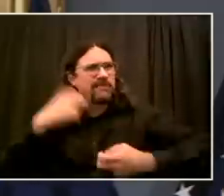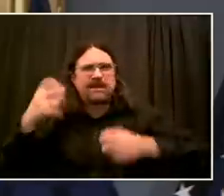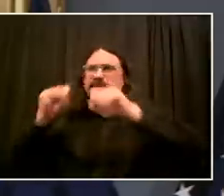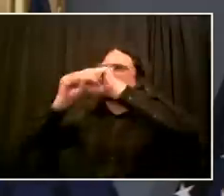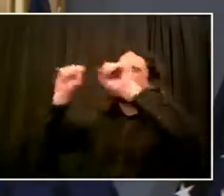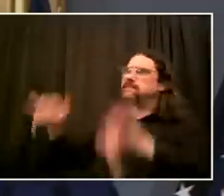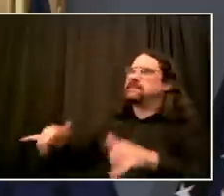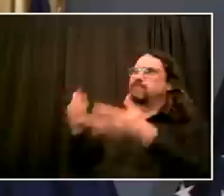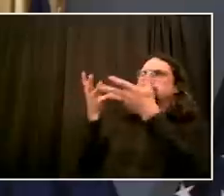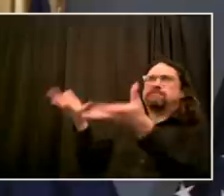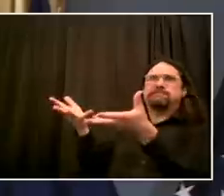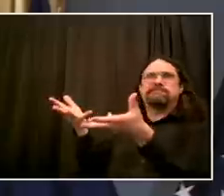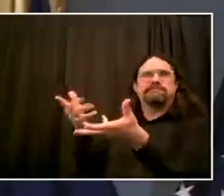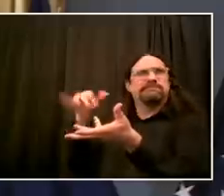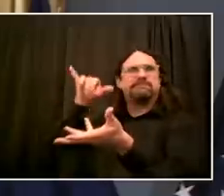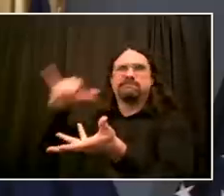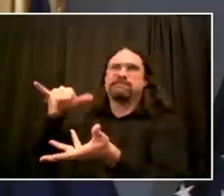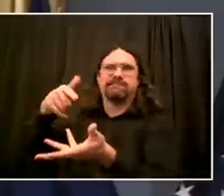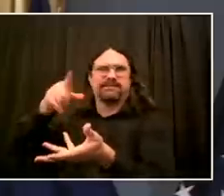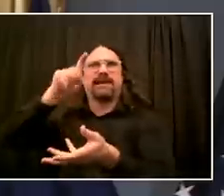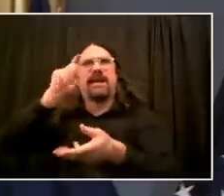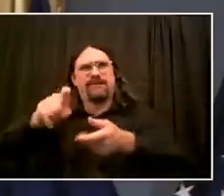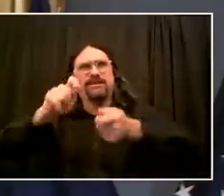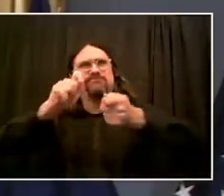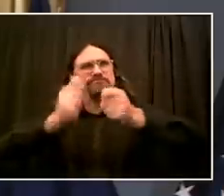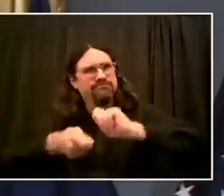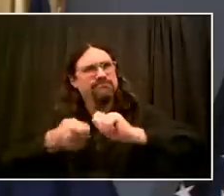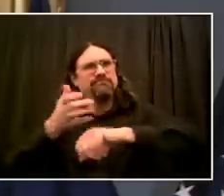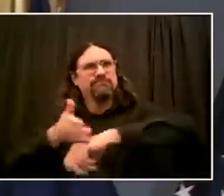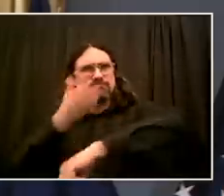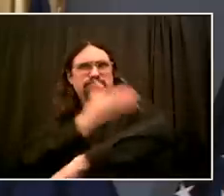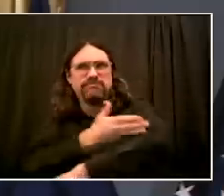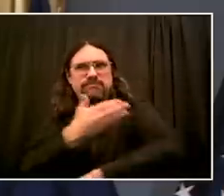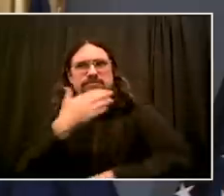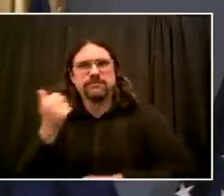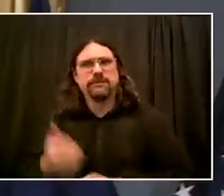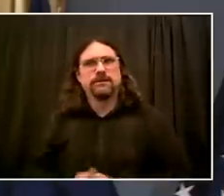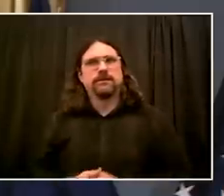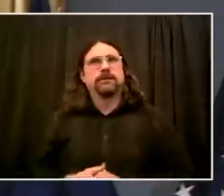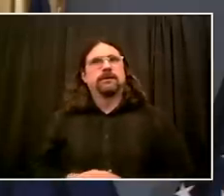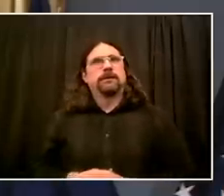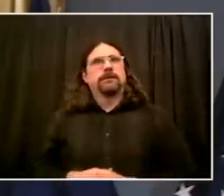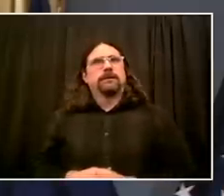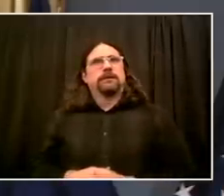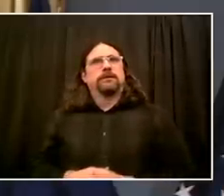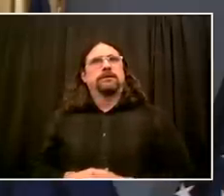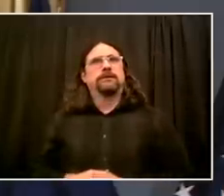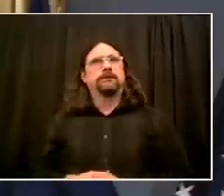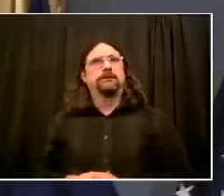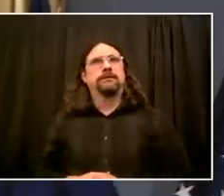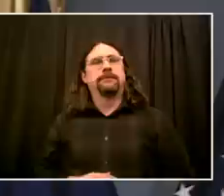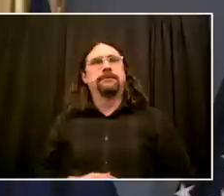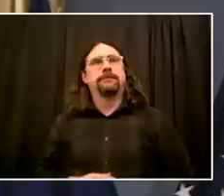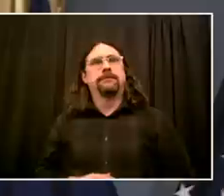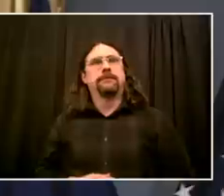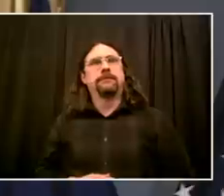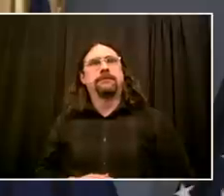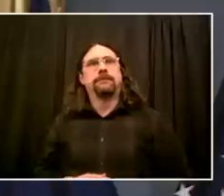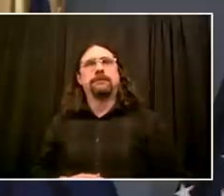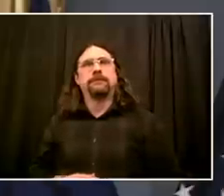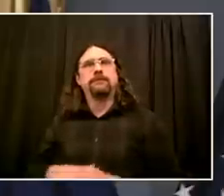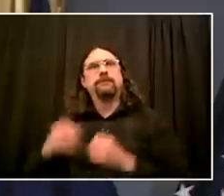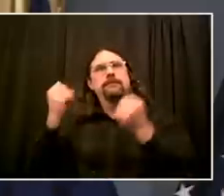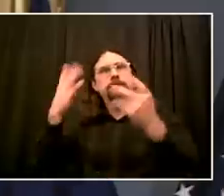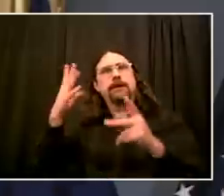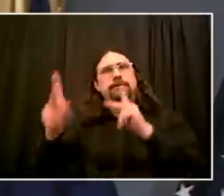work on constructive change, and who I think also don't represent many of the communities of our city. But I'll talk about that in a moment. The